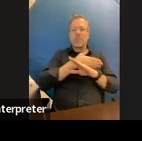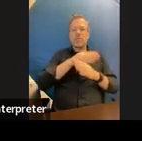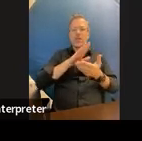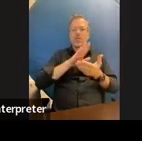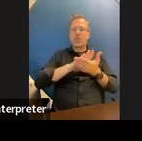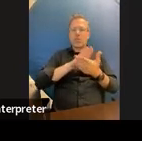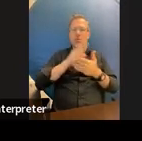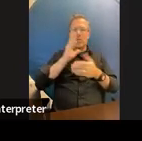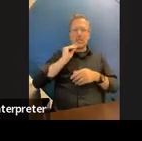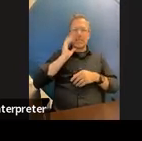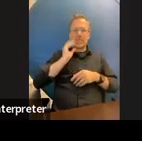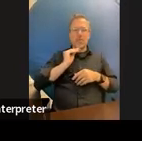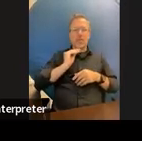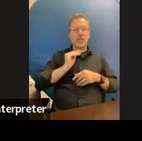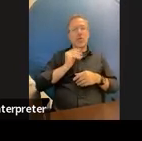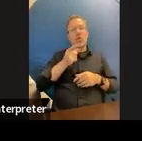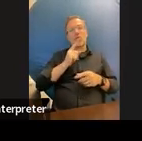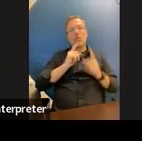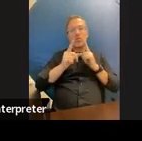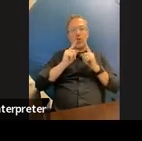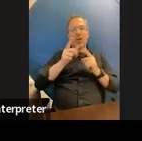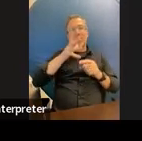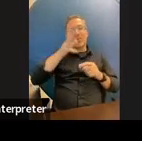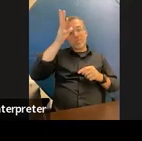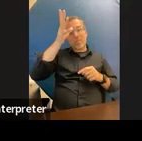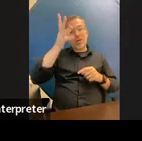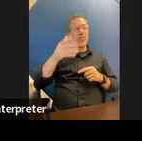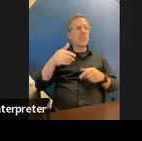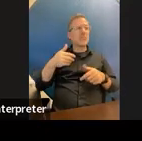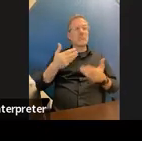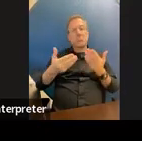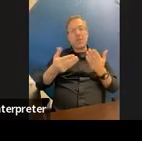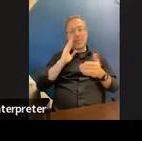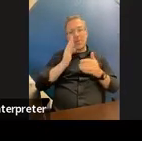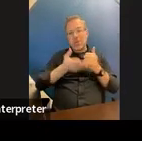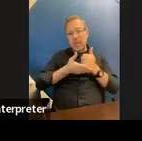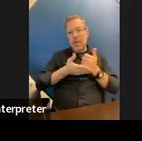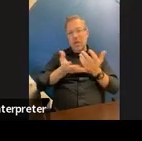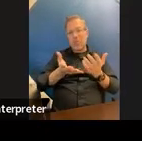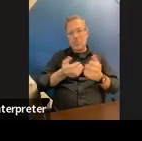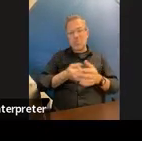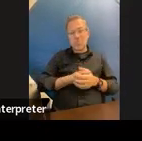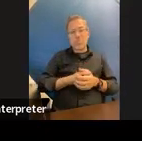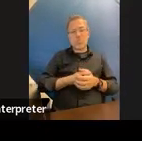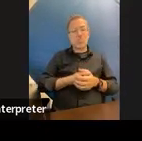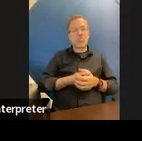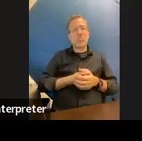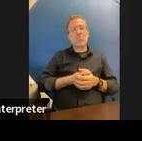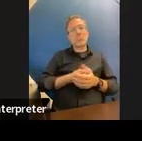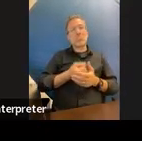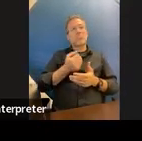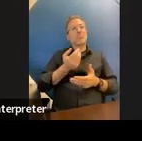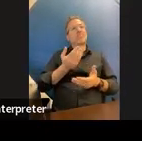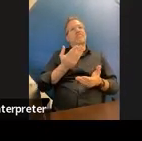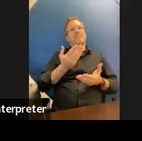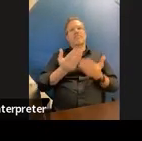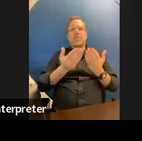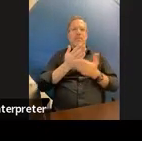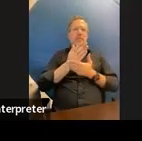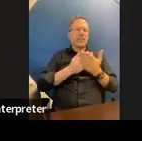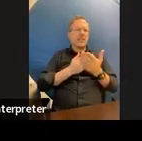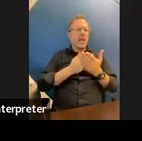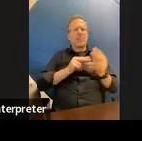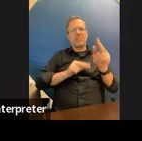even talking to parents or something it might be helpful um if you can do some kind of observation